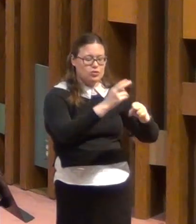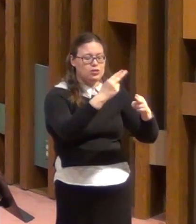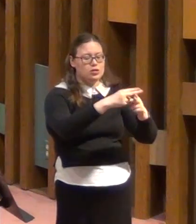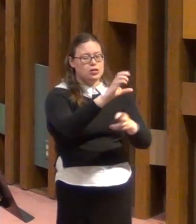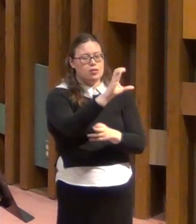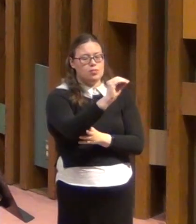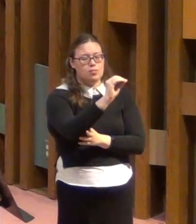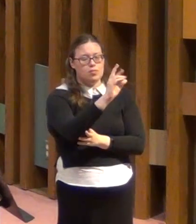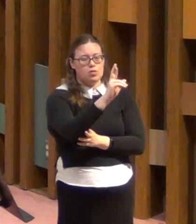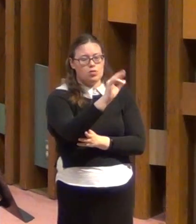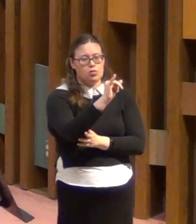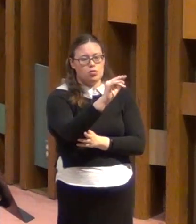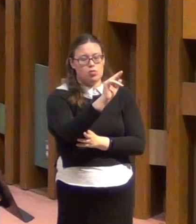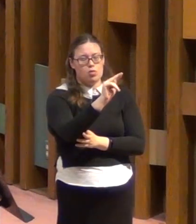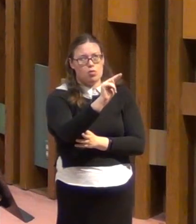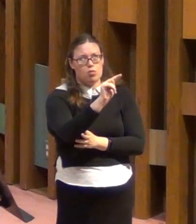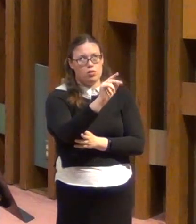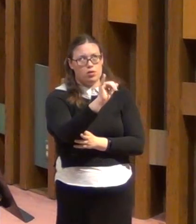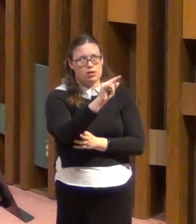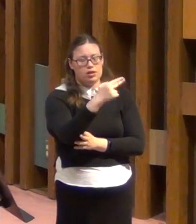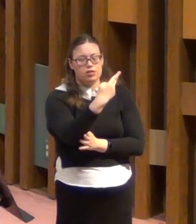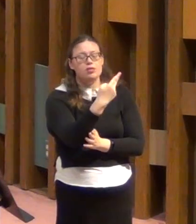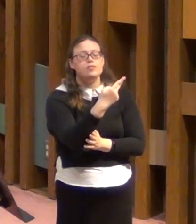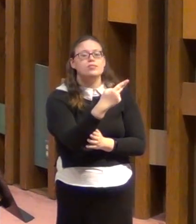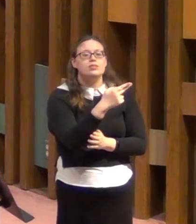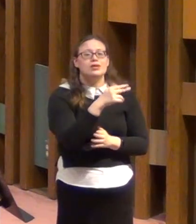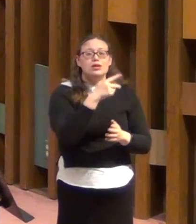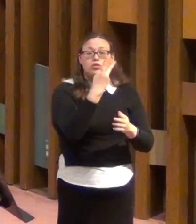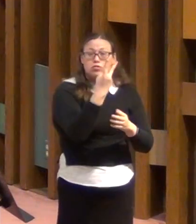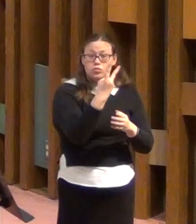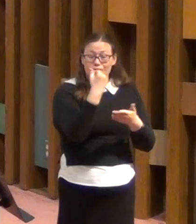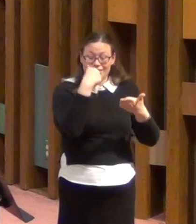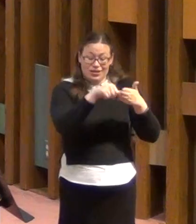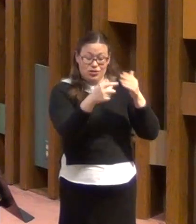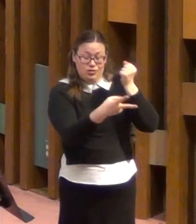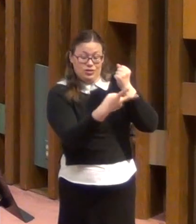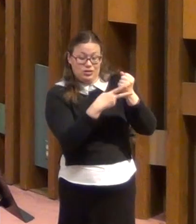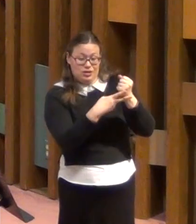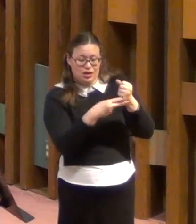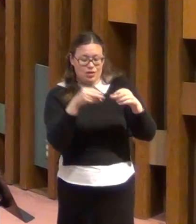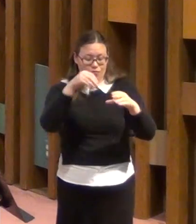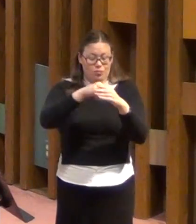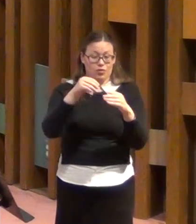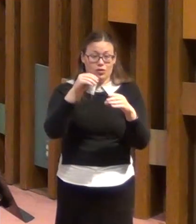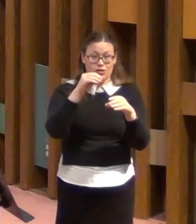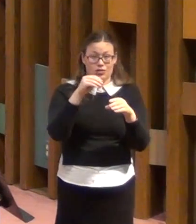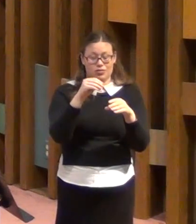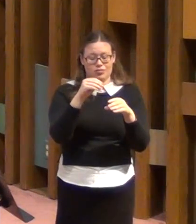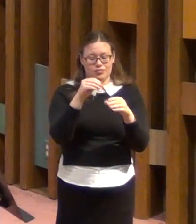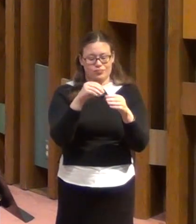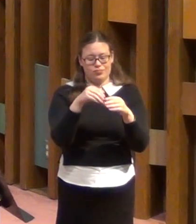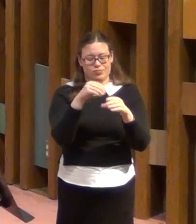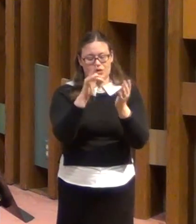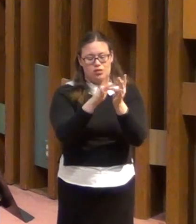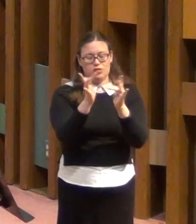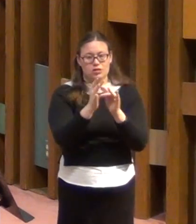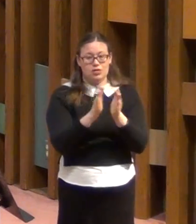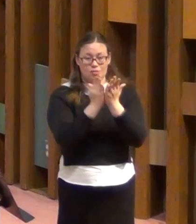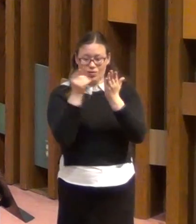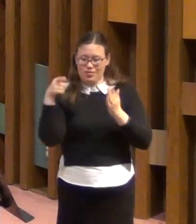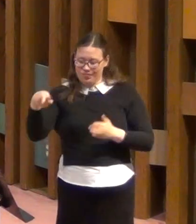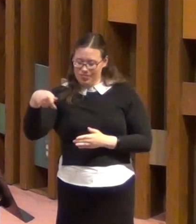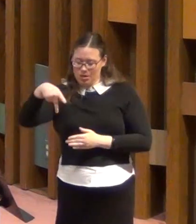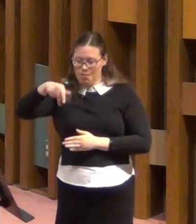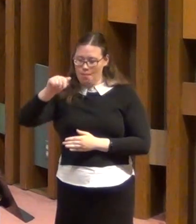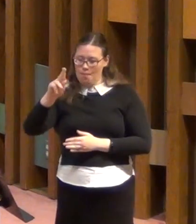and have become part of the Bible, part of our New Testaments. And one of the reasons that Paul kept writing to them